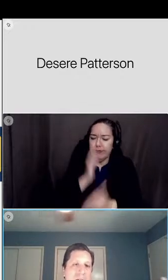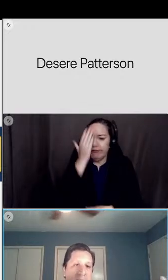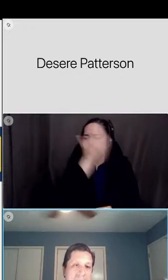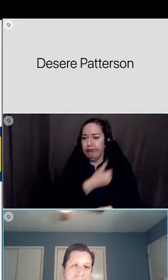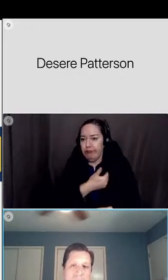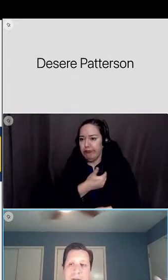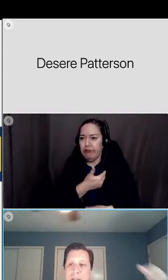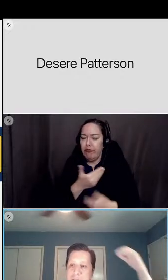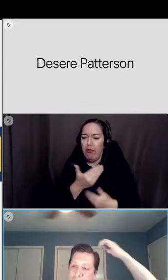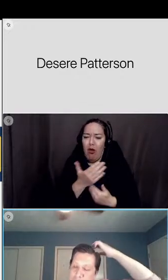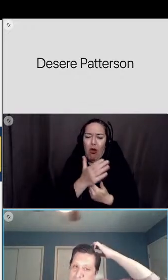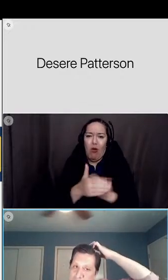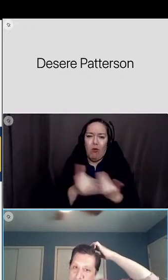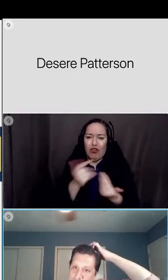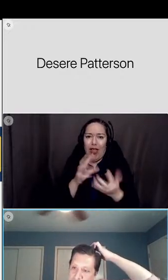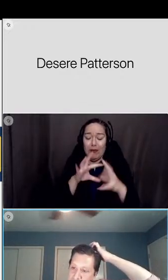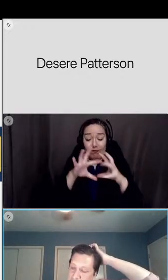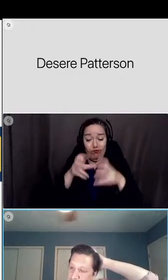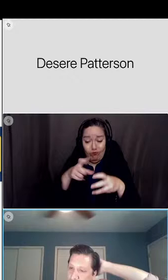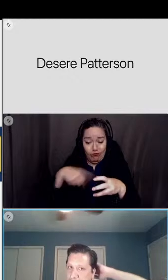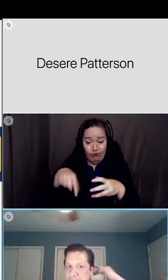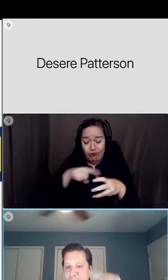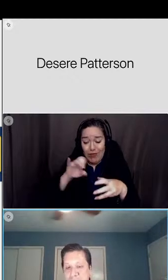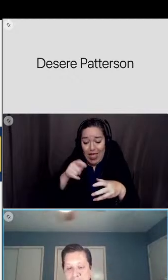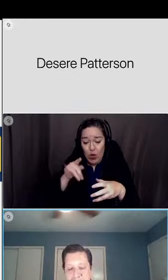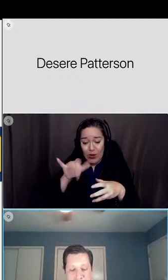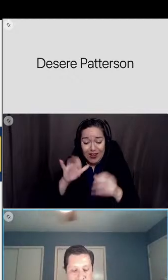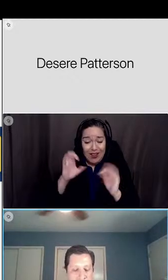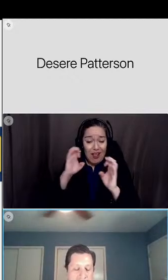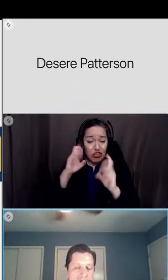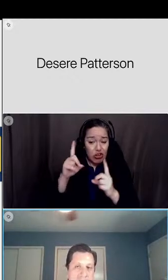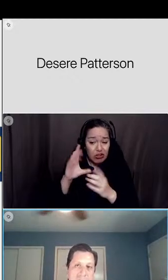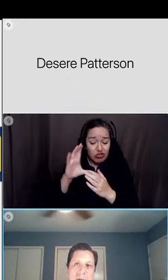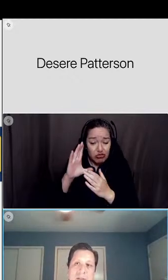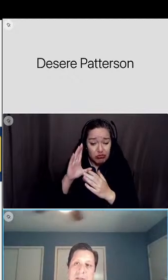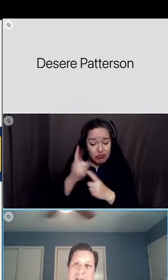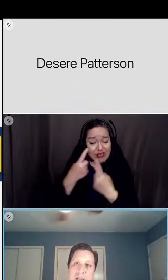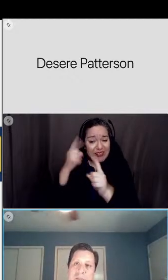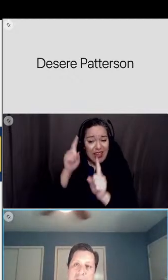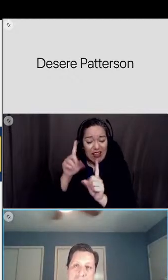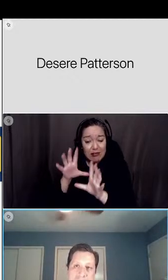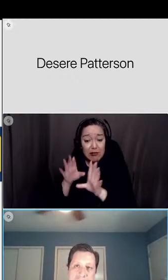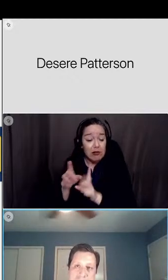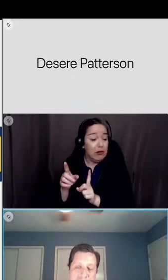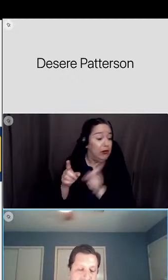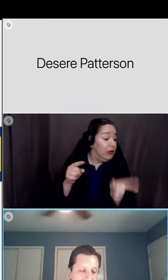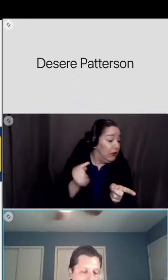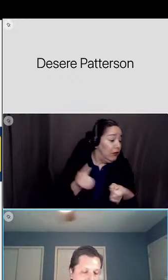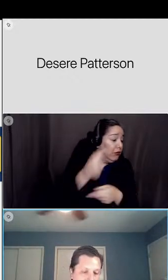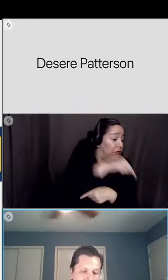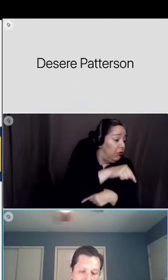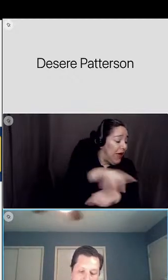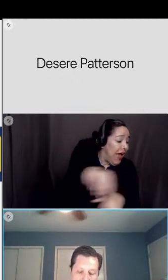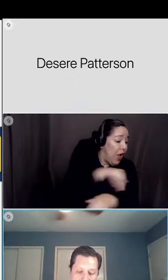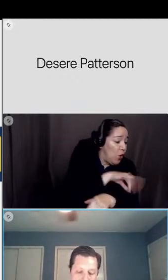almost outside of the bubble when we start talking about education curriculum and success is our special education population